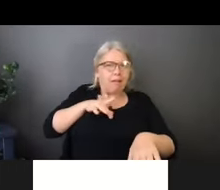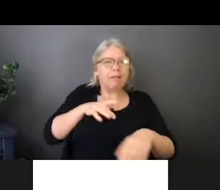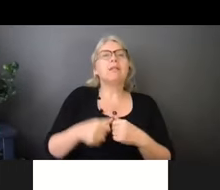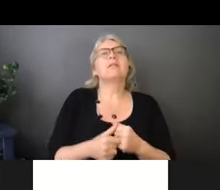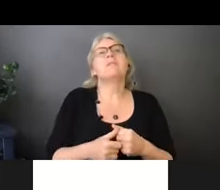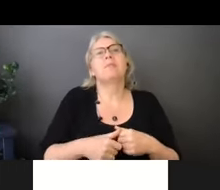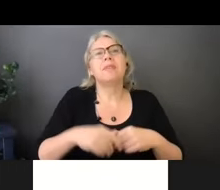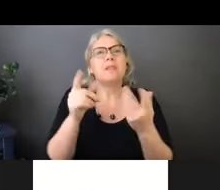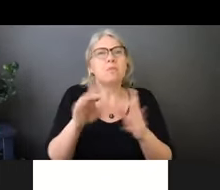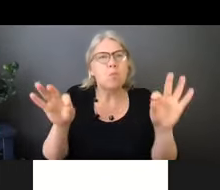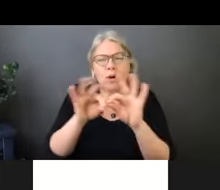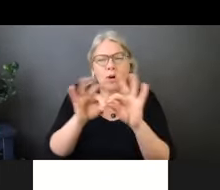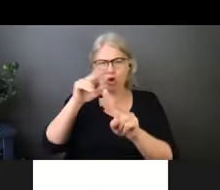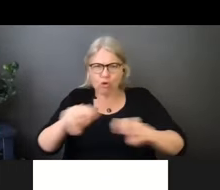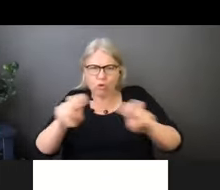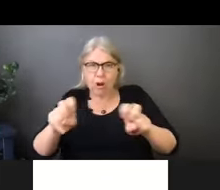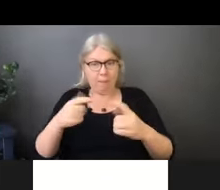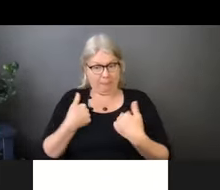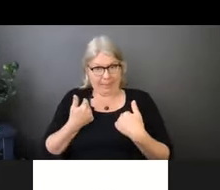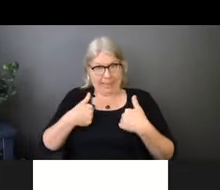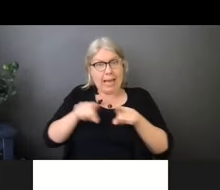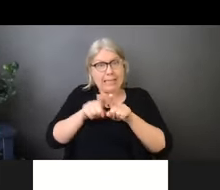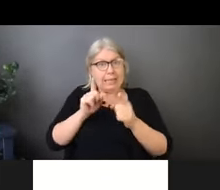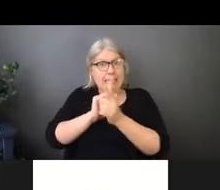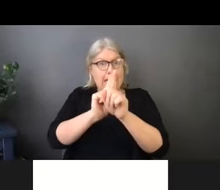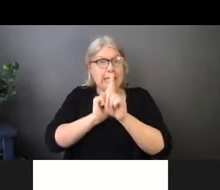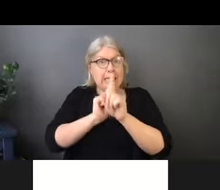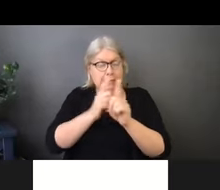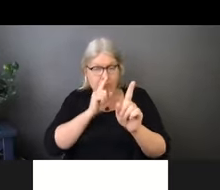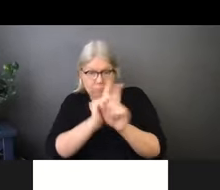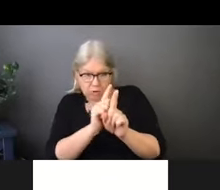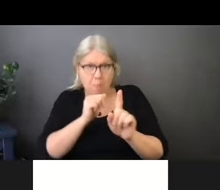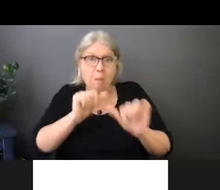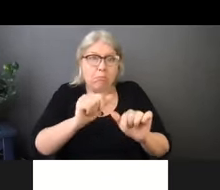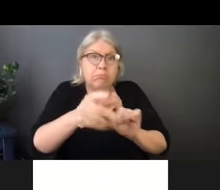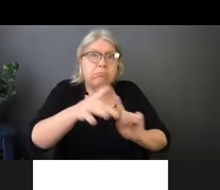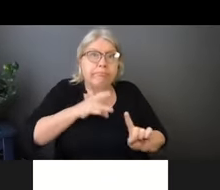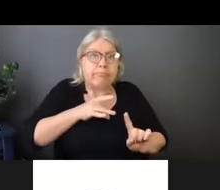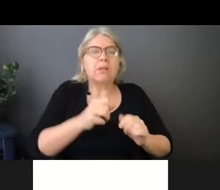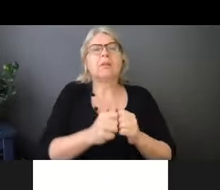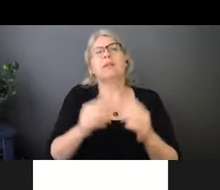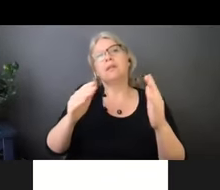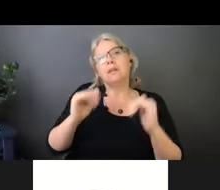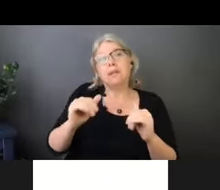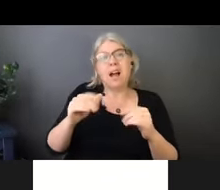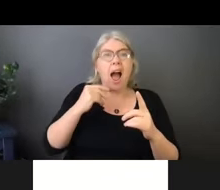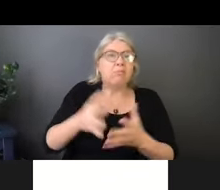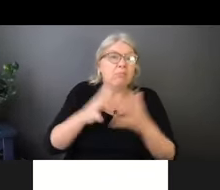healthy, the time it takes to complete an activity that involves potential exposure. So I know in my nursing